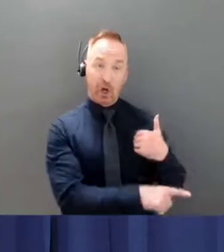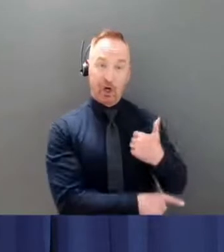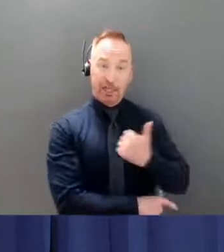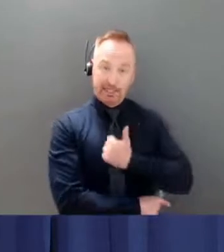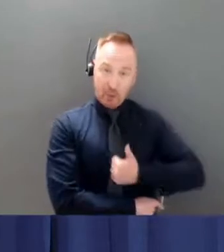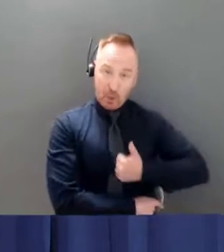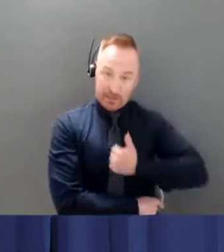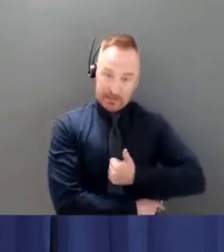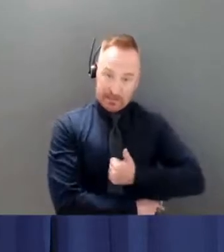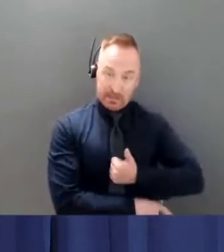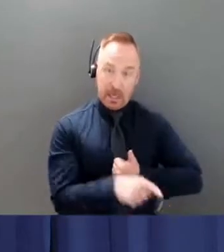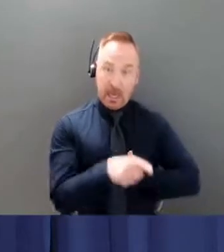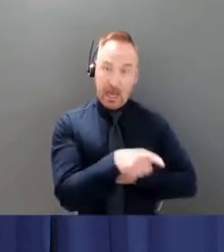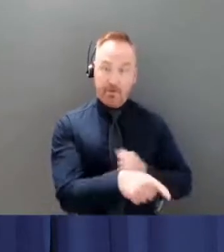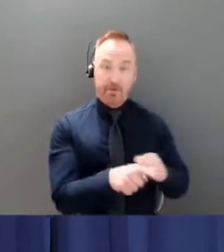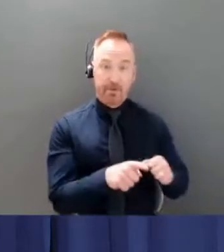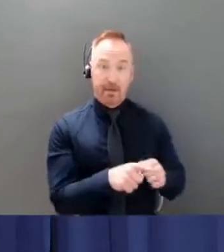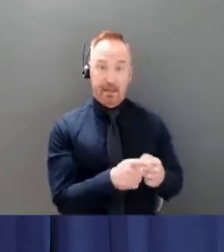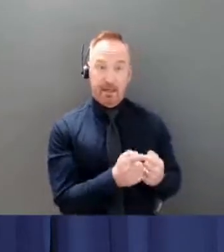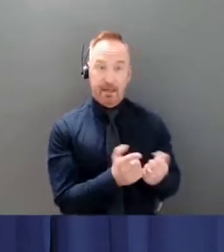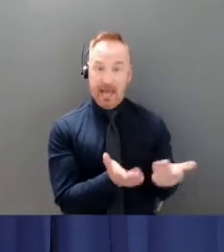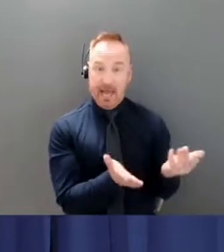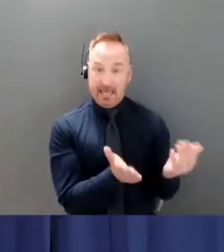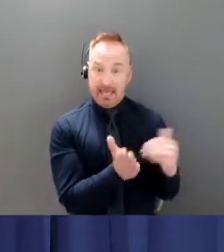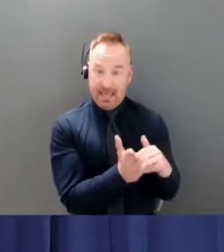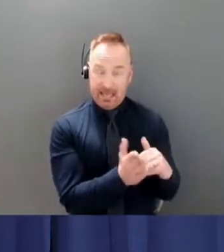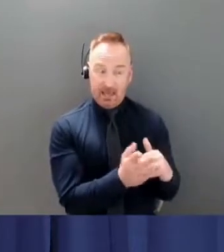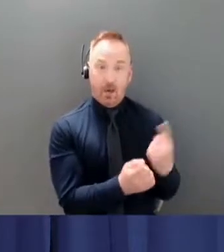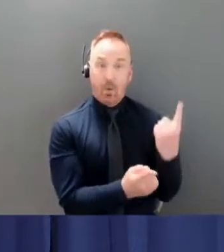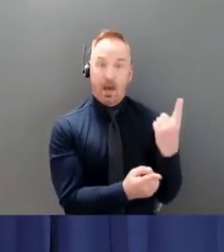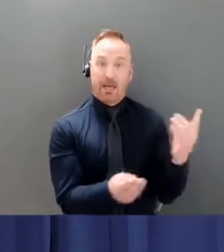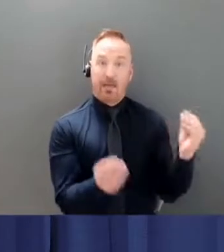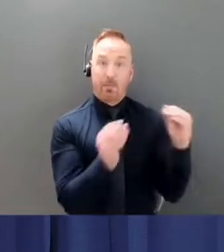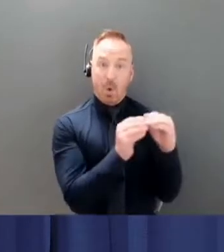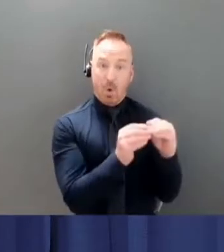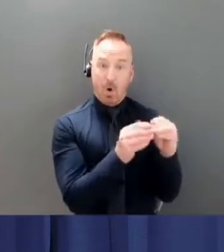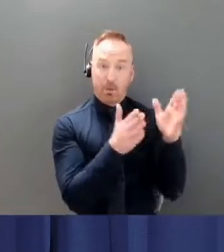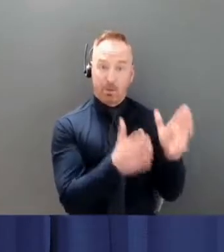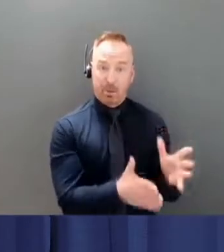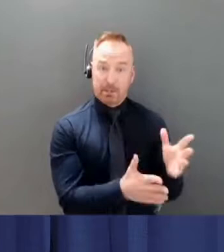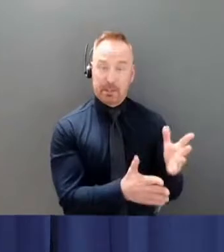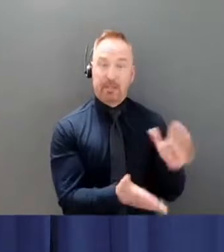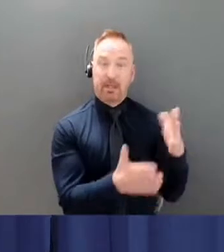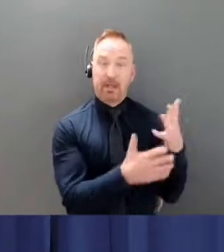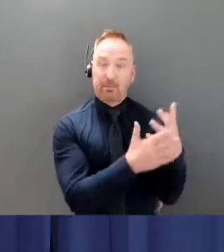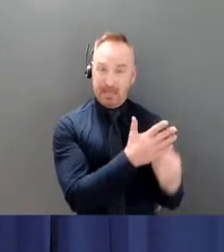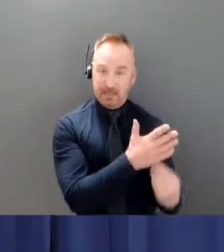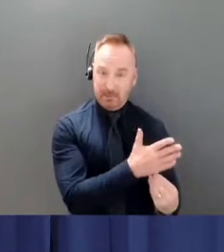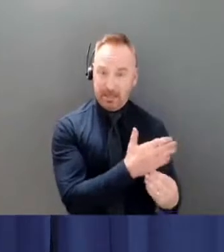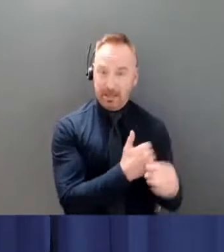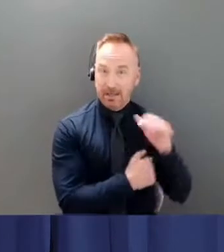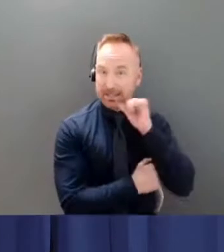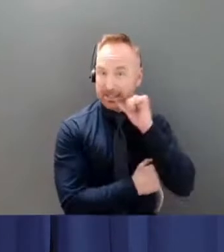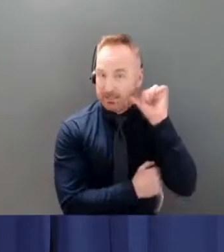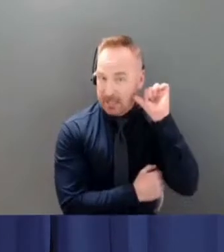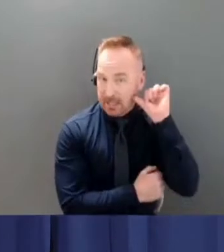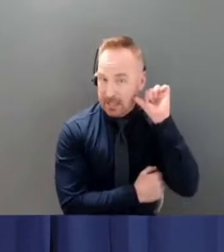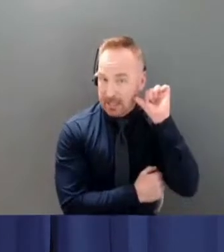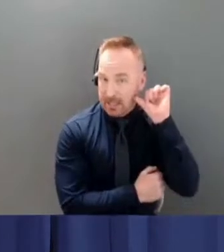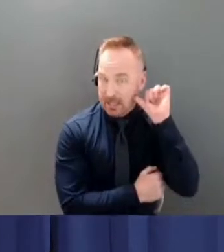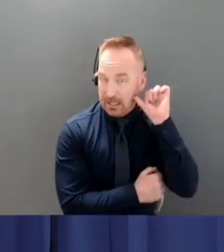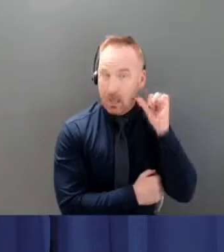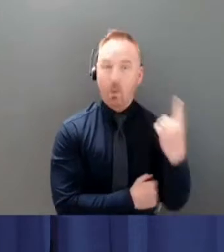yet another Yukoner yesterday. This is a day